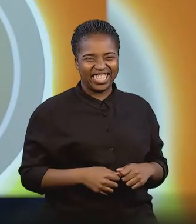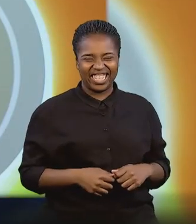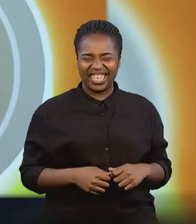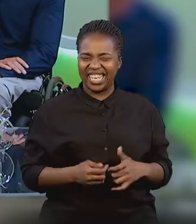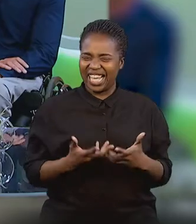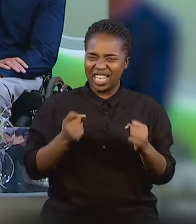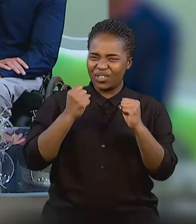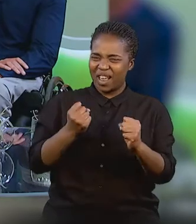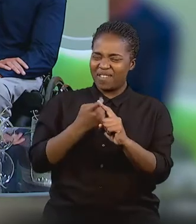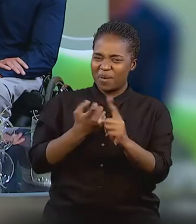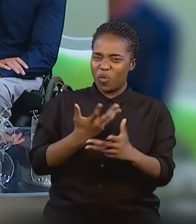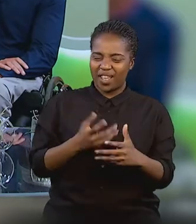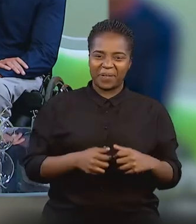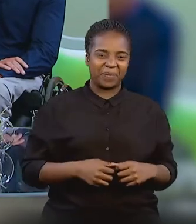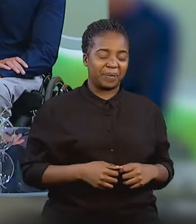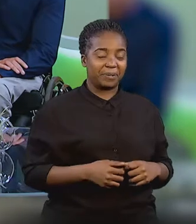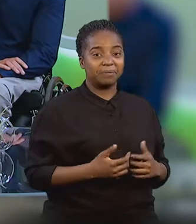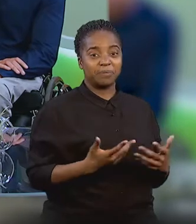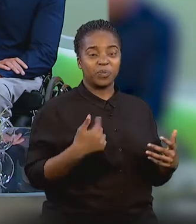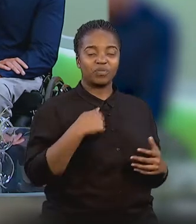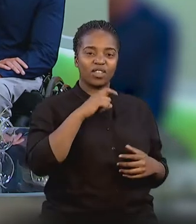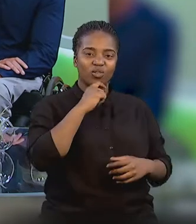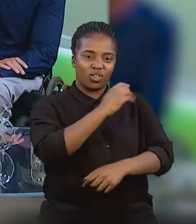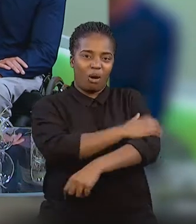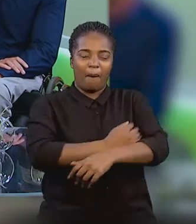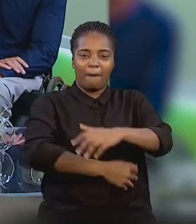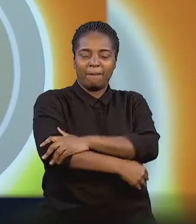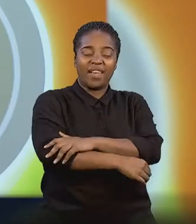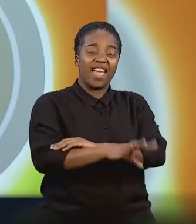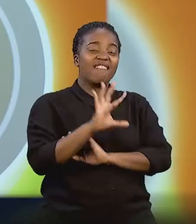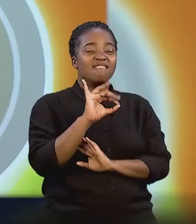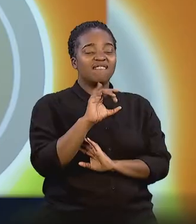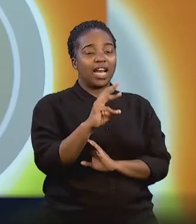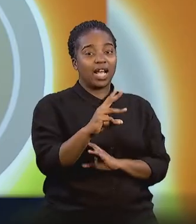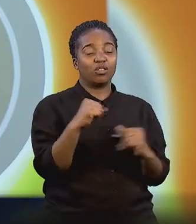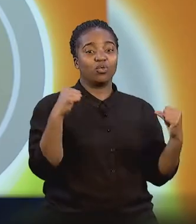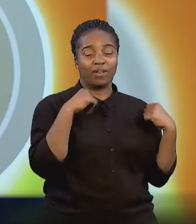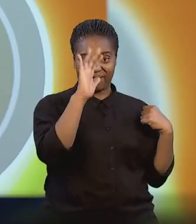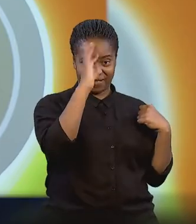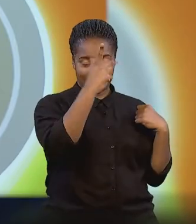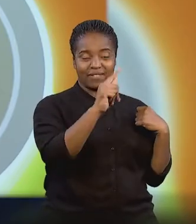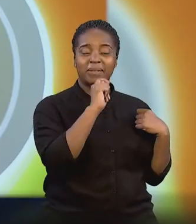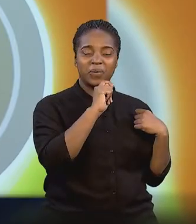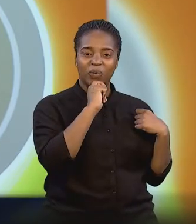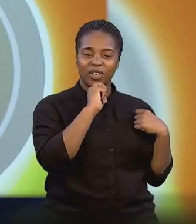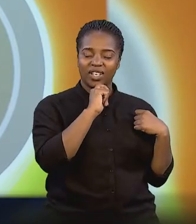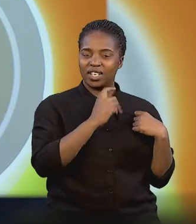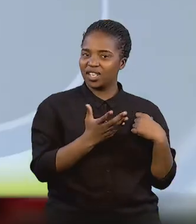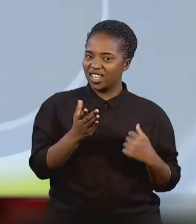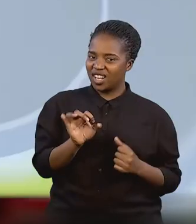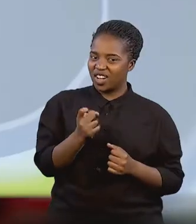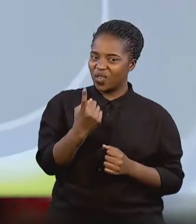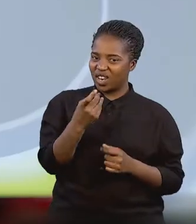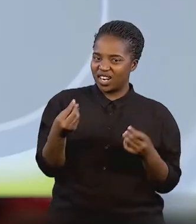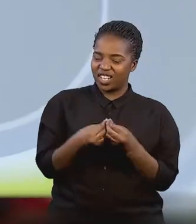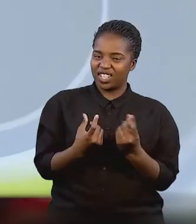And where do you get all that strength? Well, I mean, using your arms every day and hitting the gym at 5 o'clock in the morning, I guess. So one of